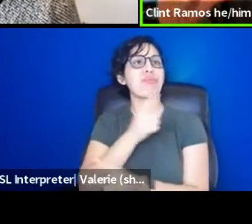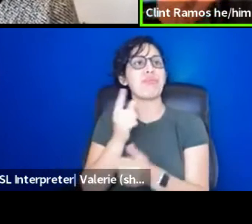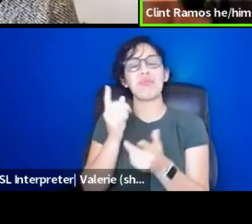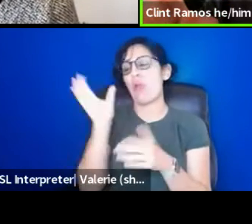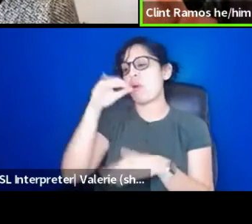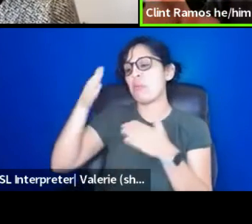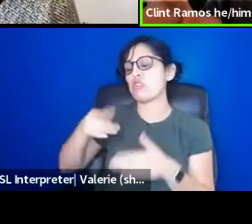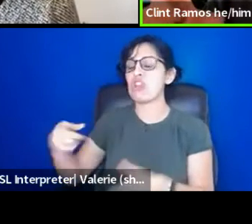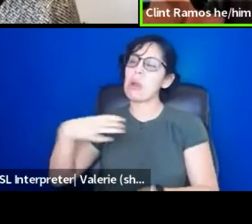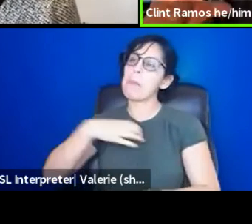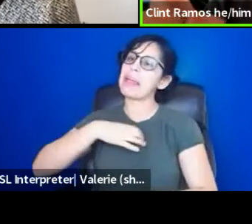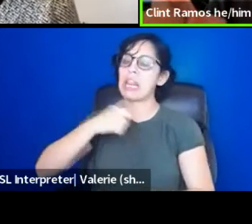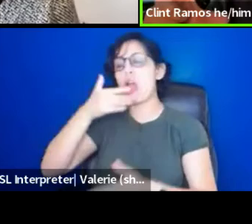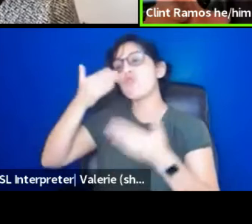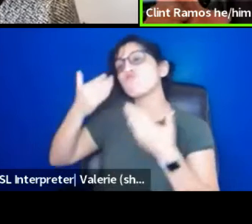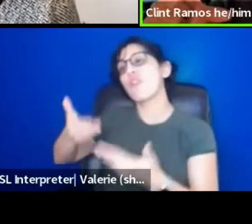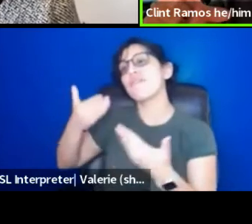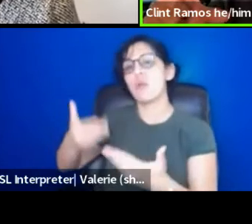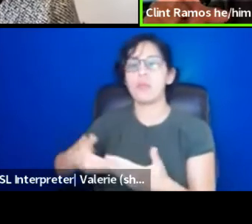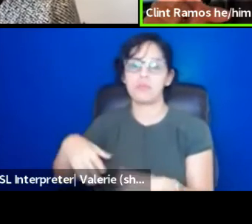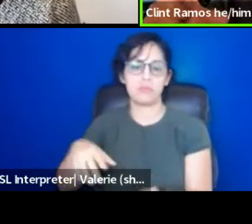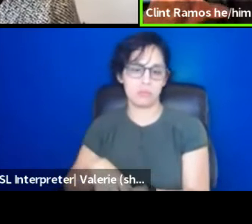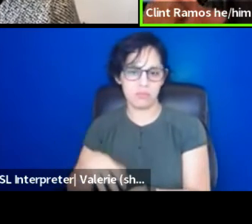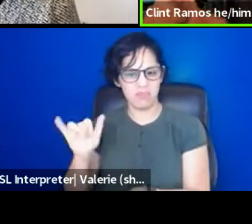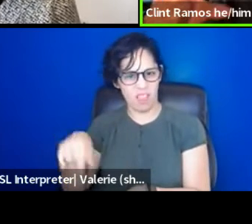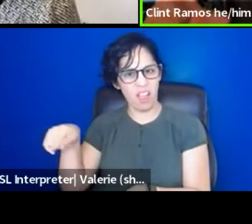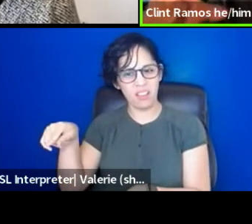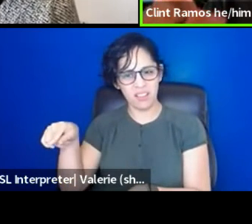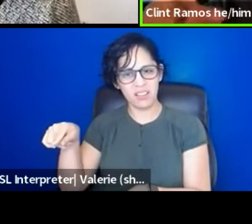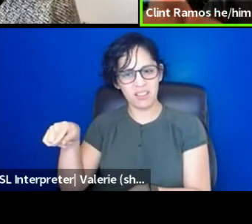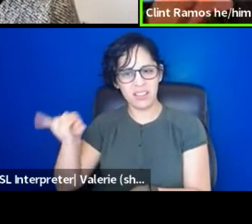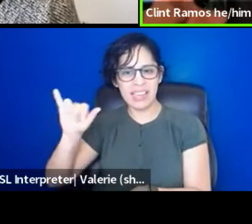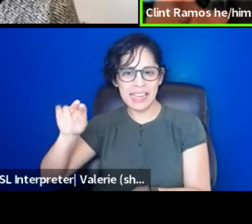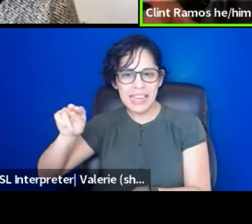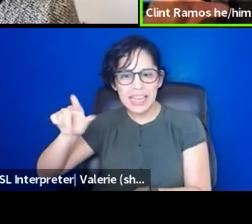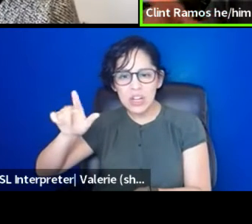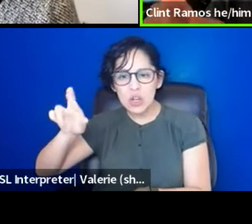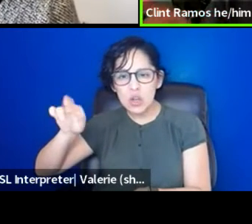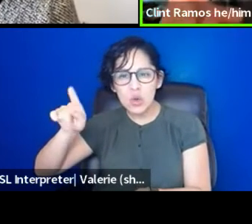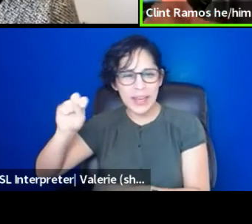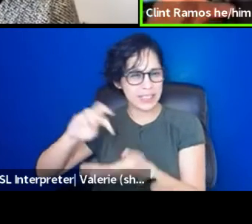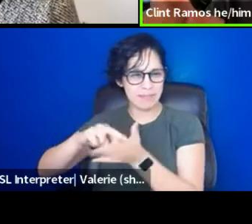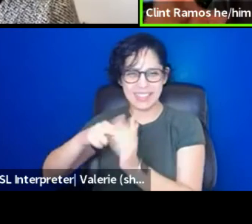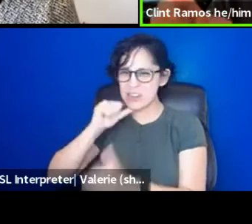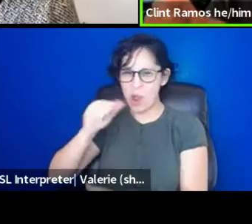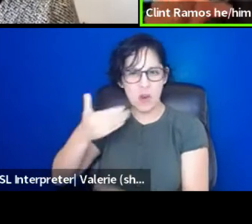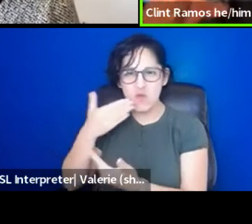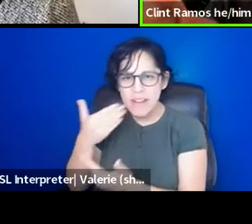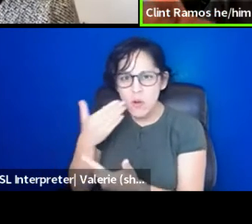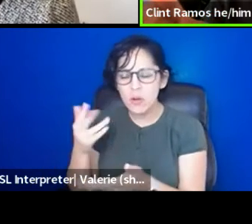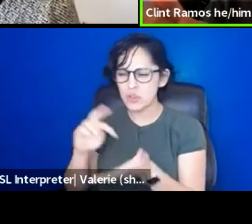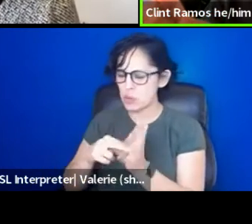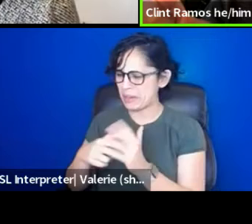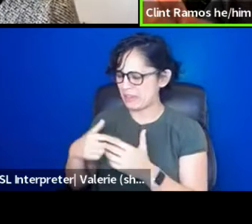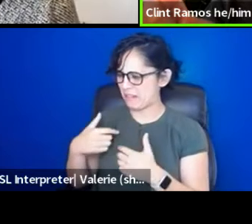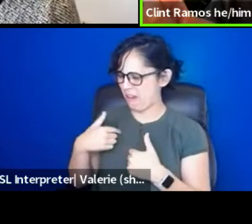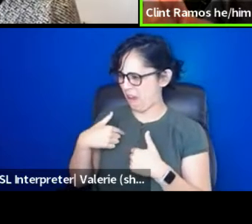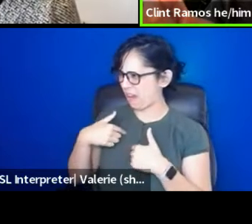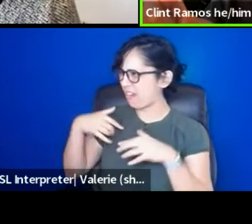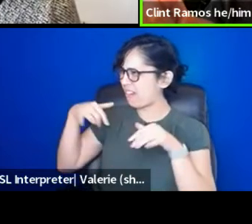not grateful, ingrates, right? And so, you know, I come at this whole thing with a lot of rage,